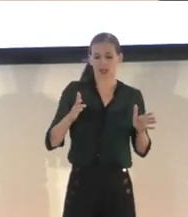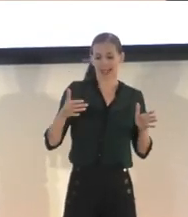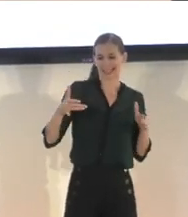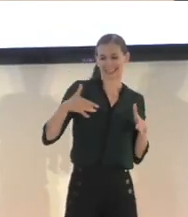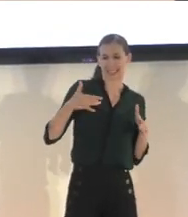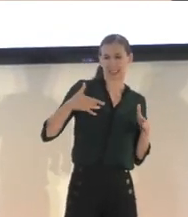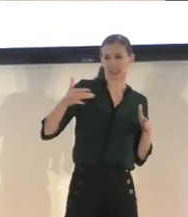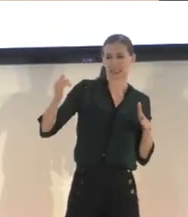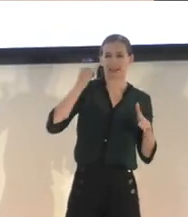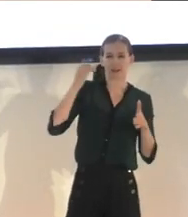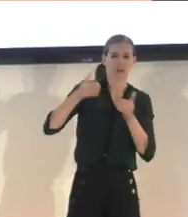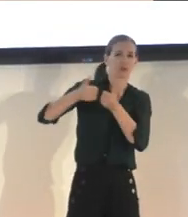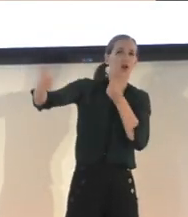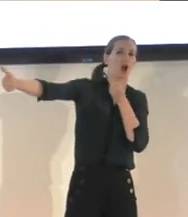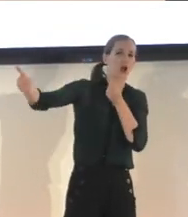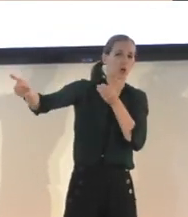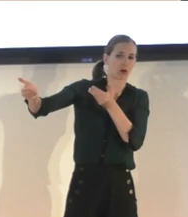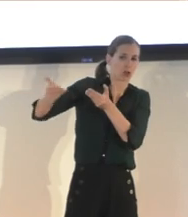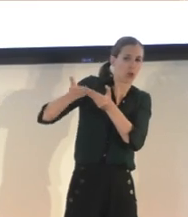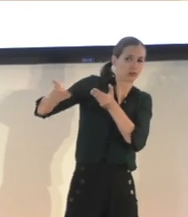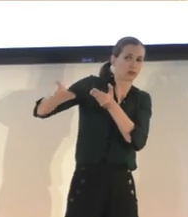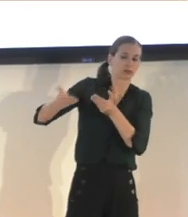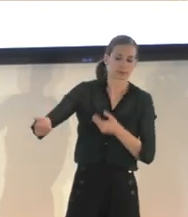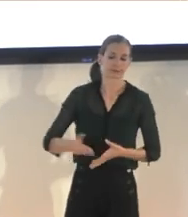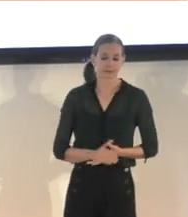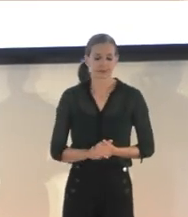object is, whether or not it's close or far at least.